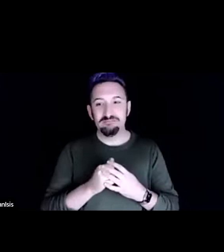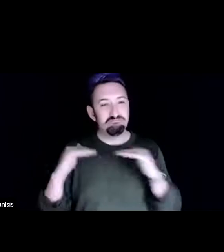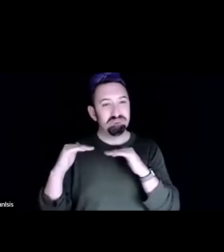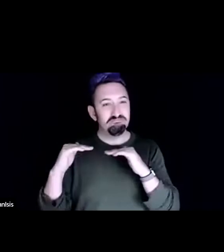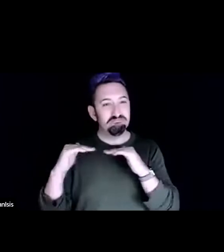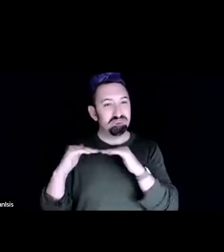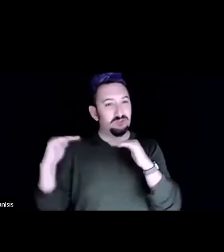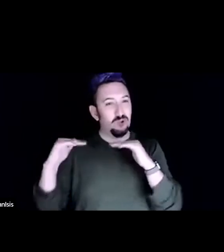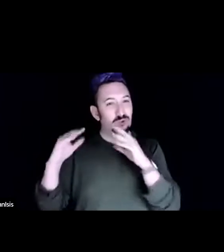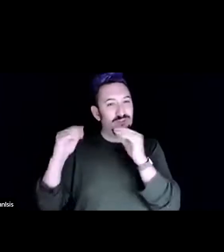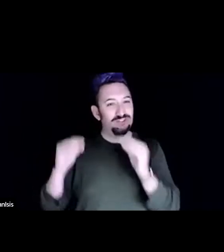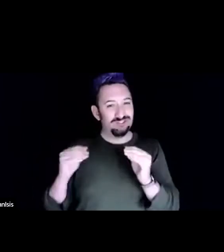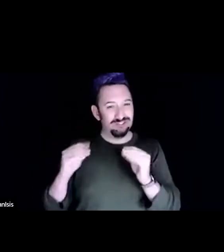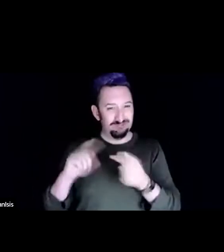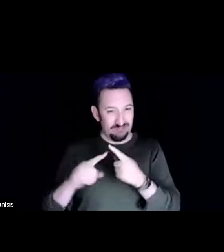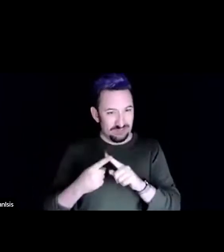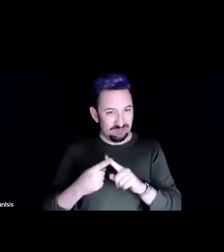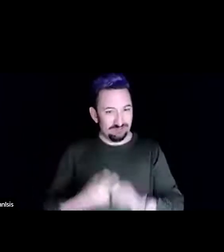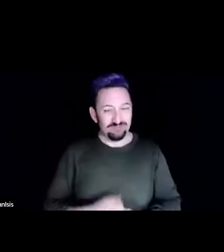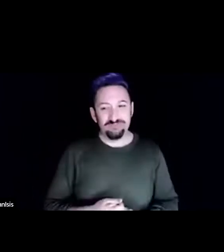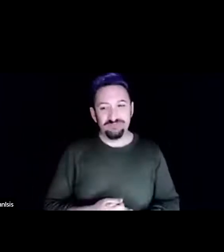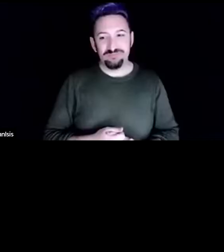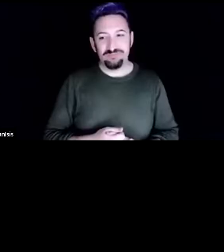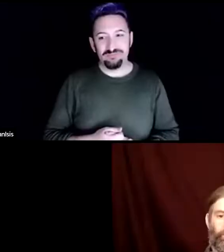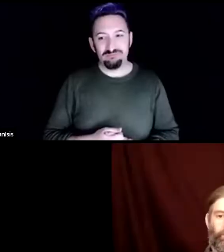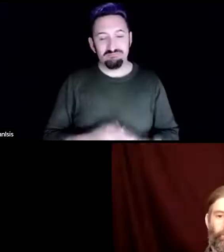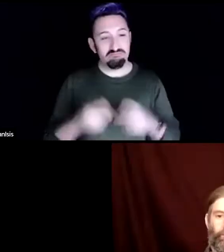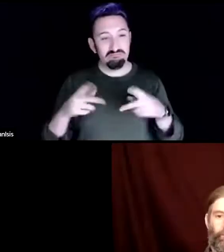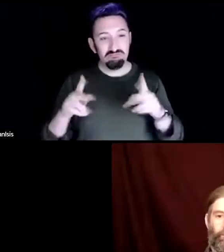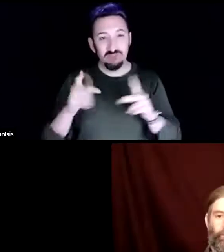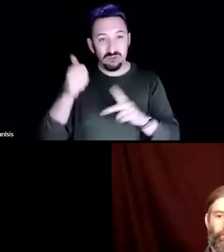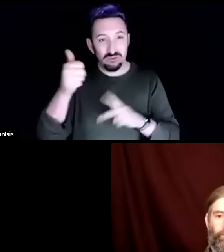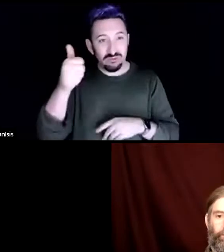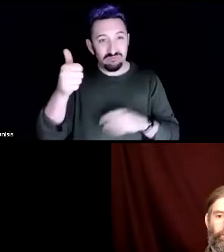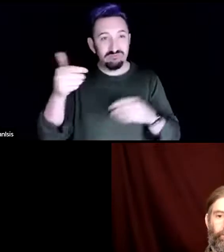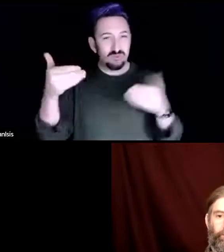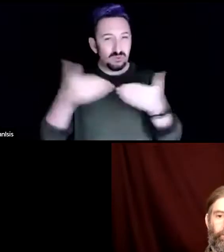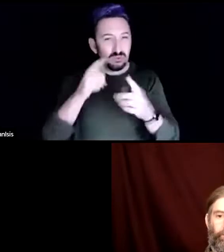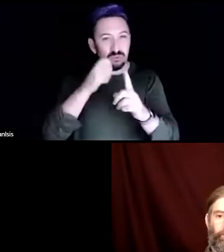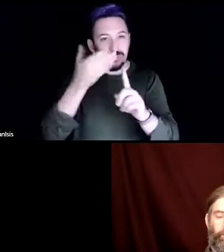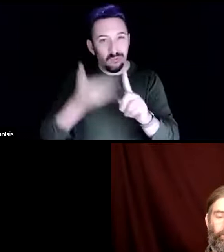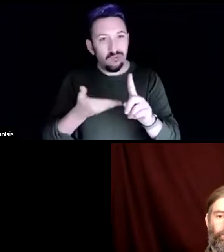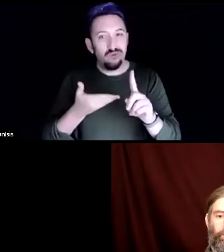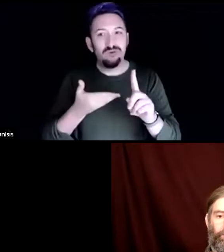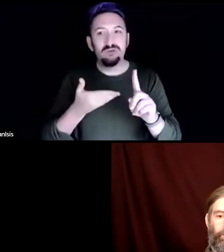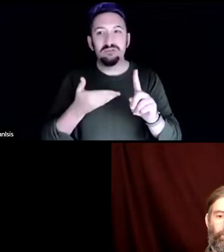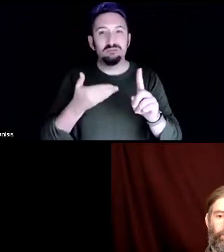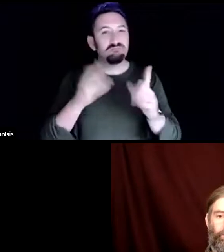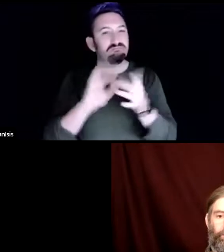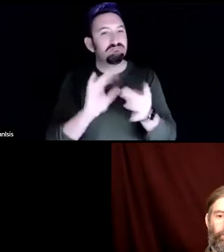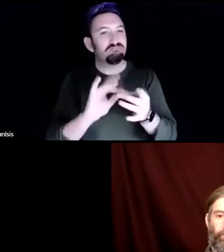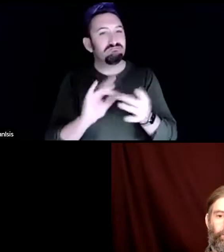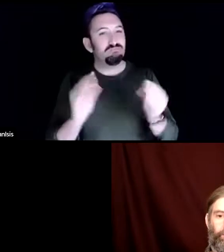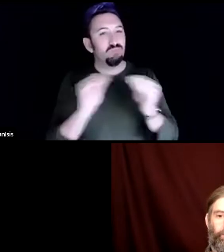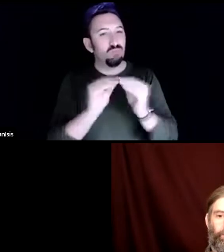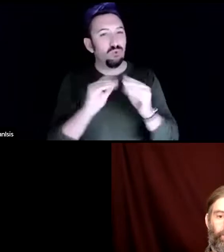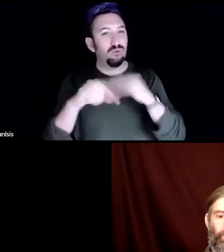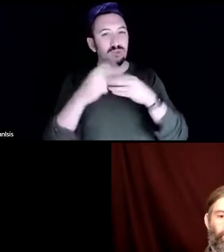and let you introduce yourself a bit and maybe say a bit more on this topic.